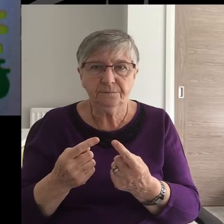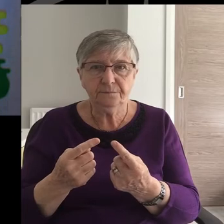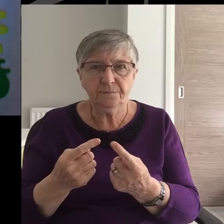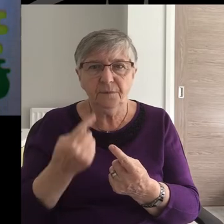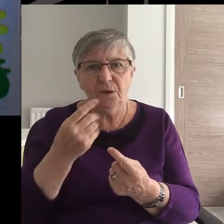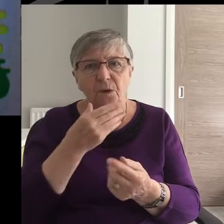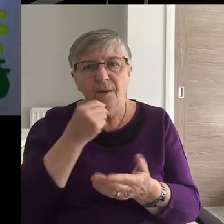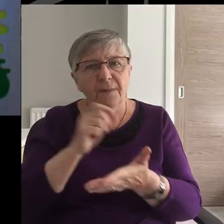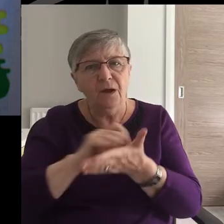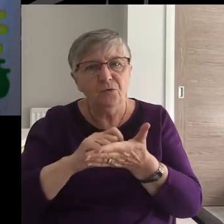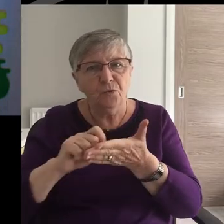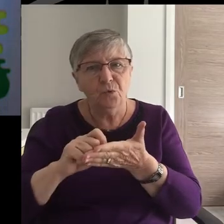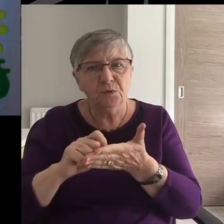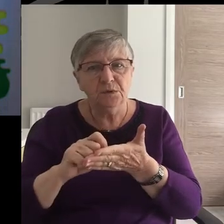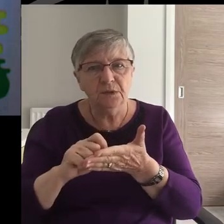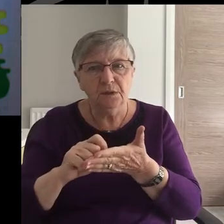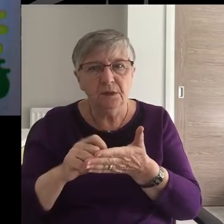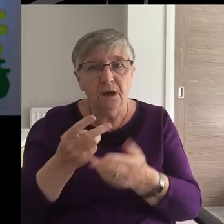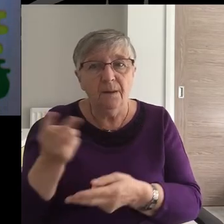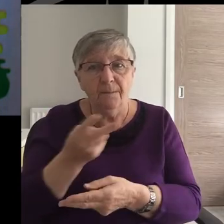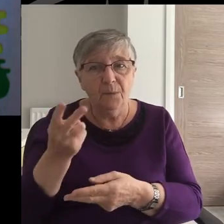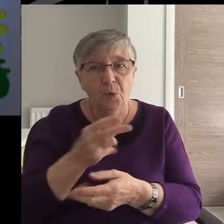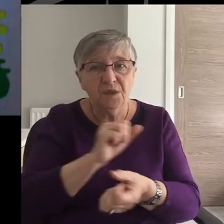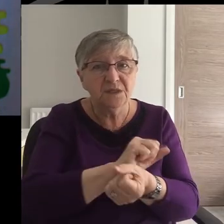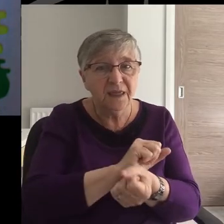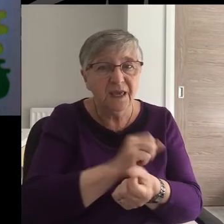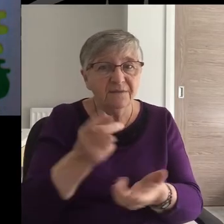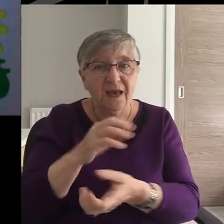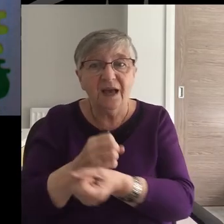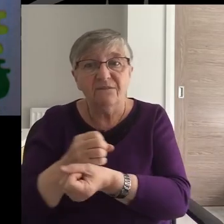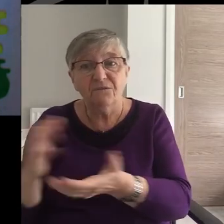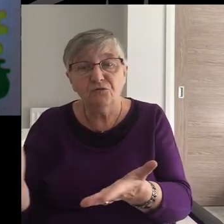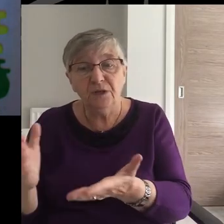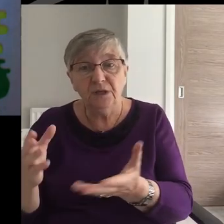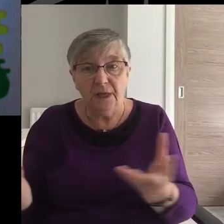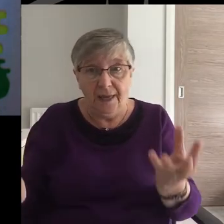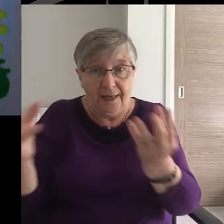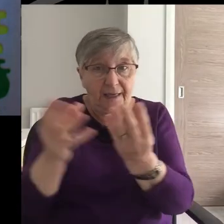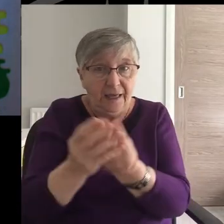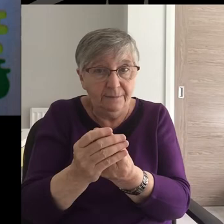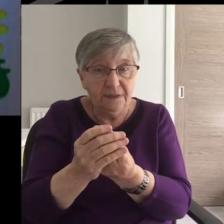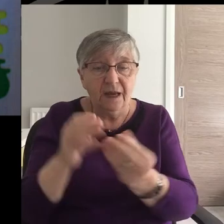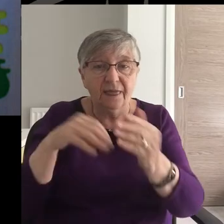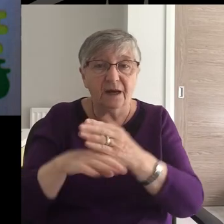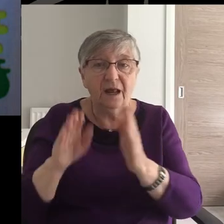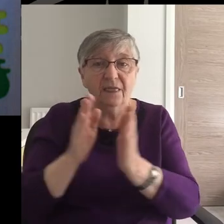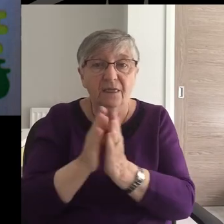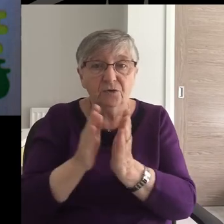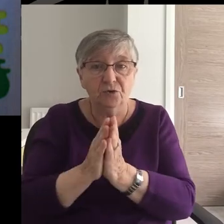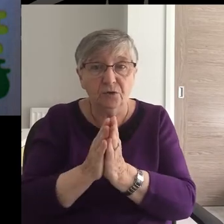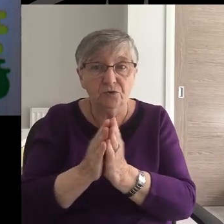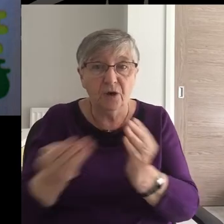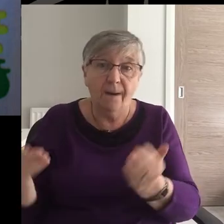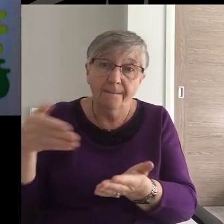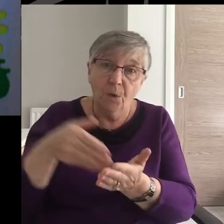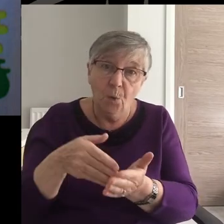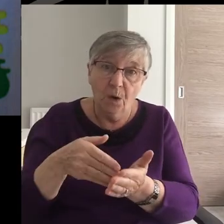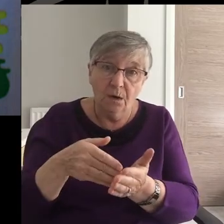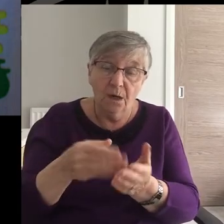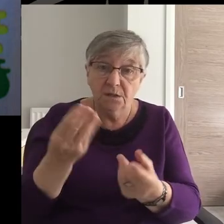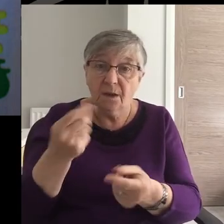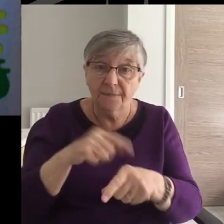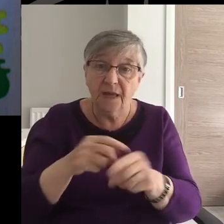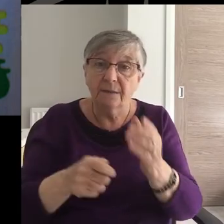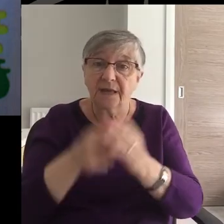Barclay again comments, both slaves and free came together in the church. More than that,